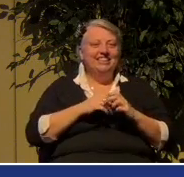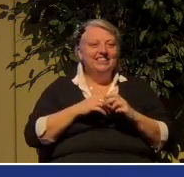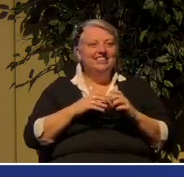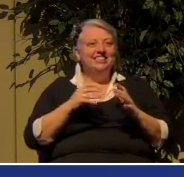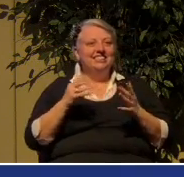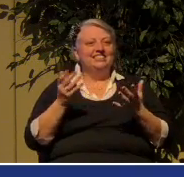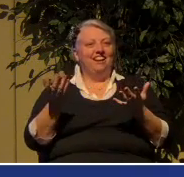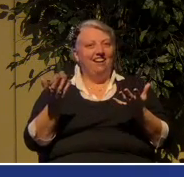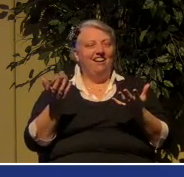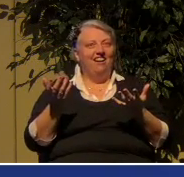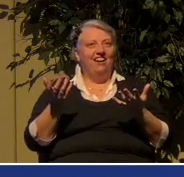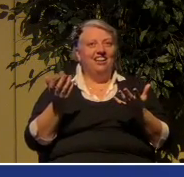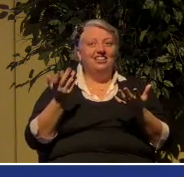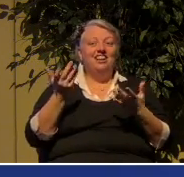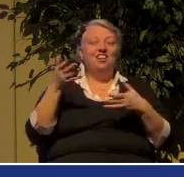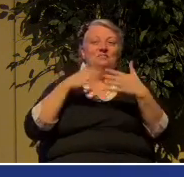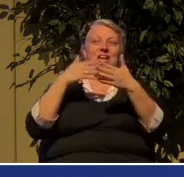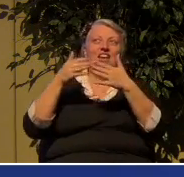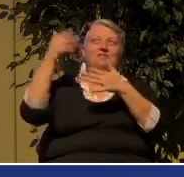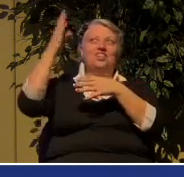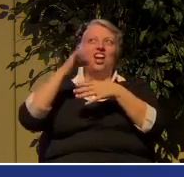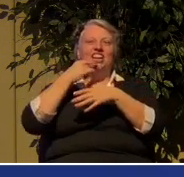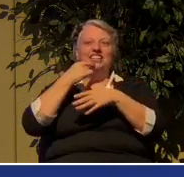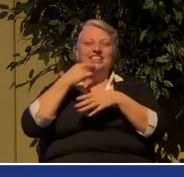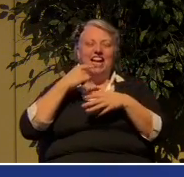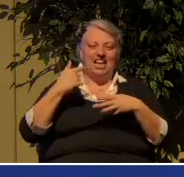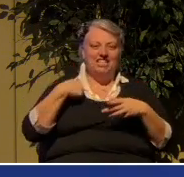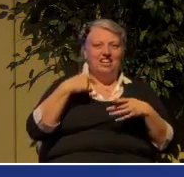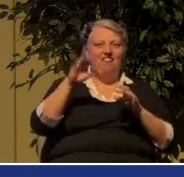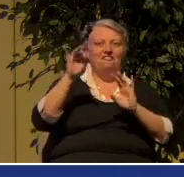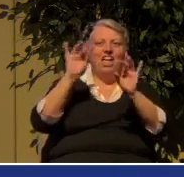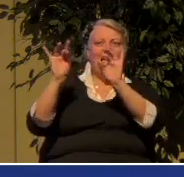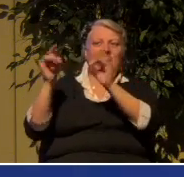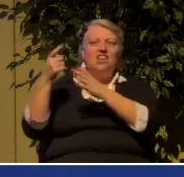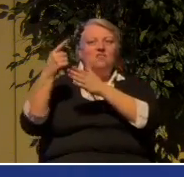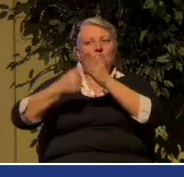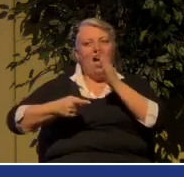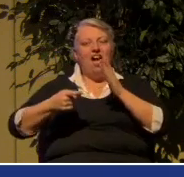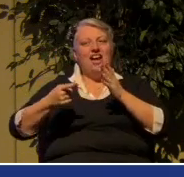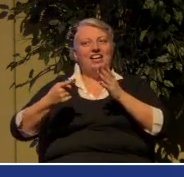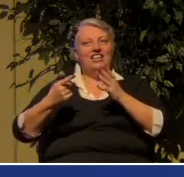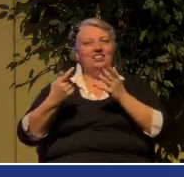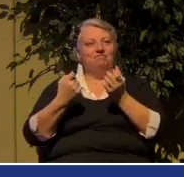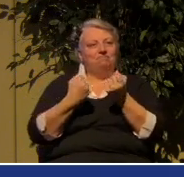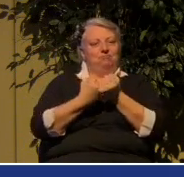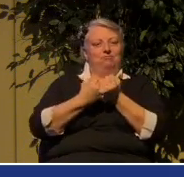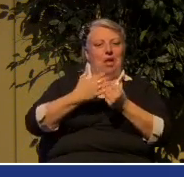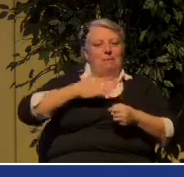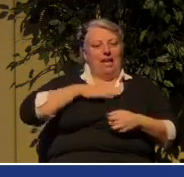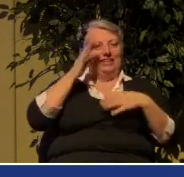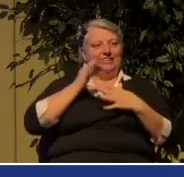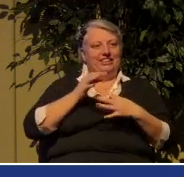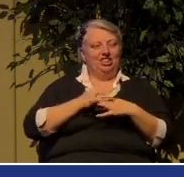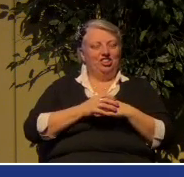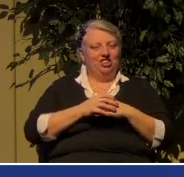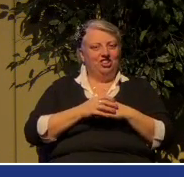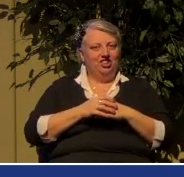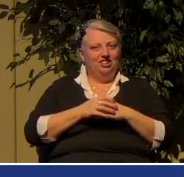of what God says. True? True? I remember a young man, years ago,